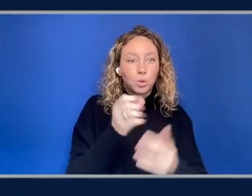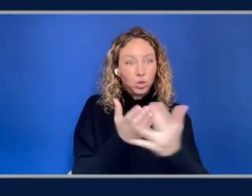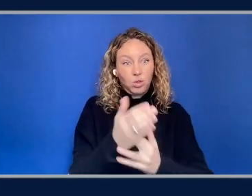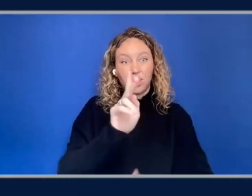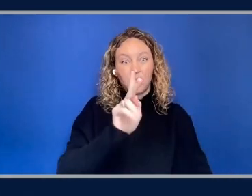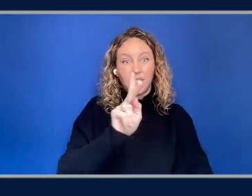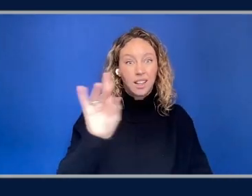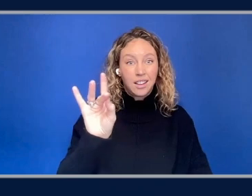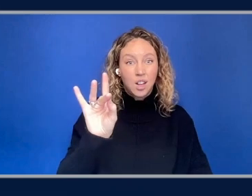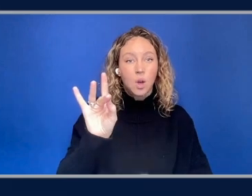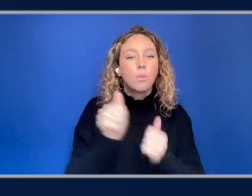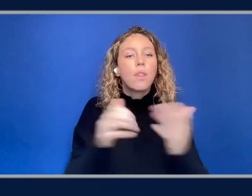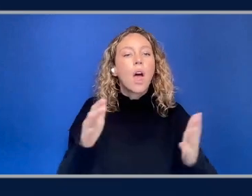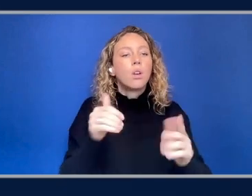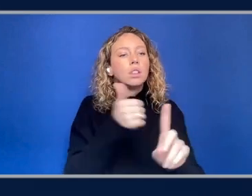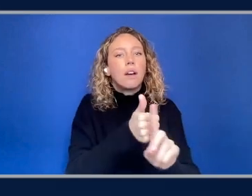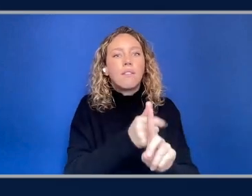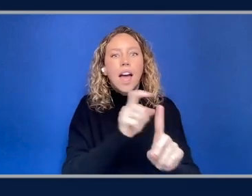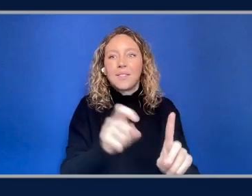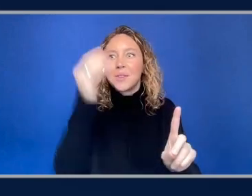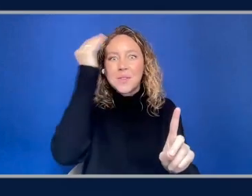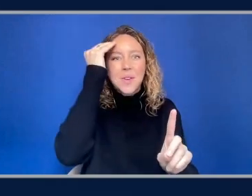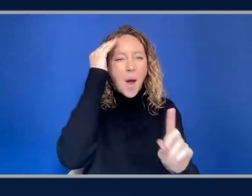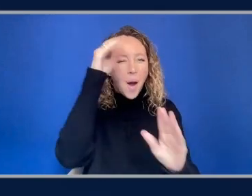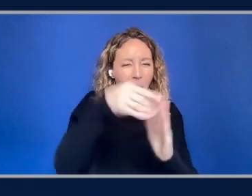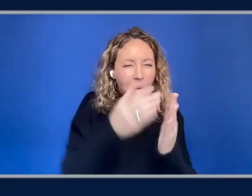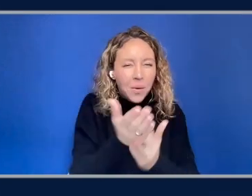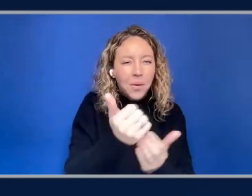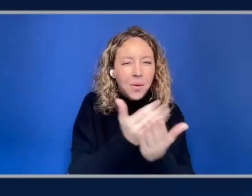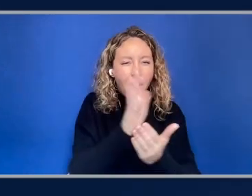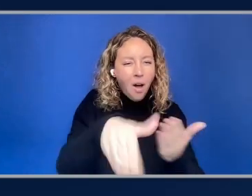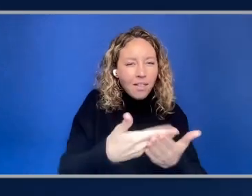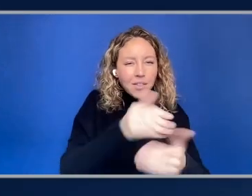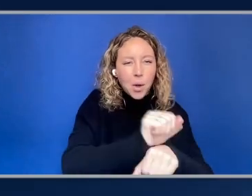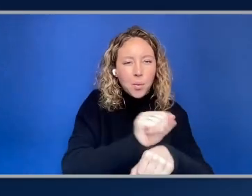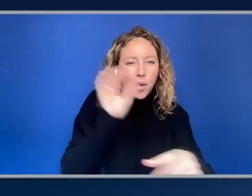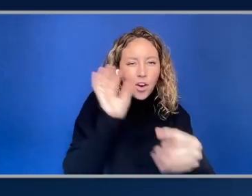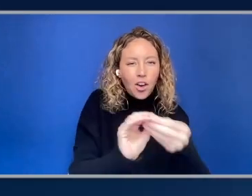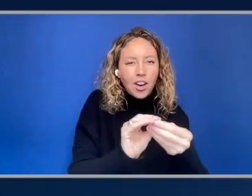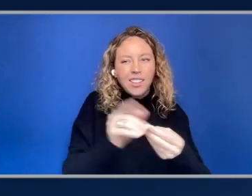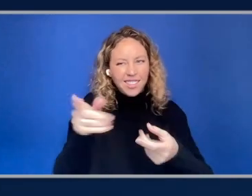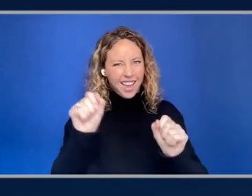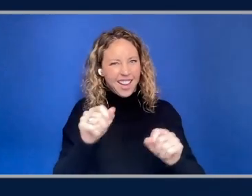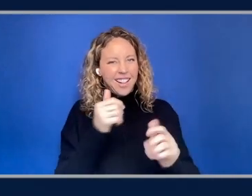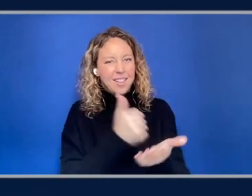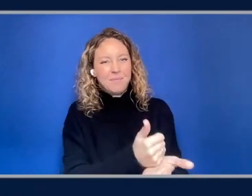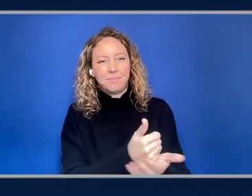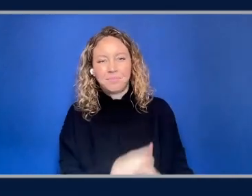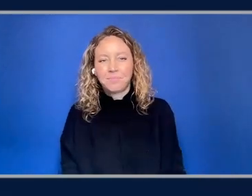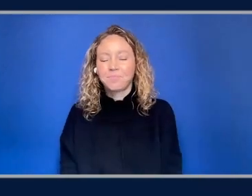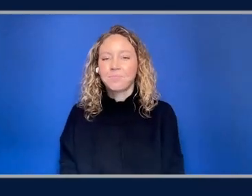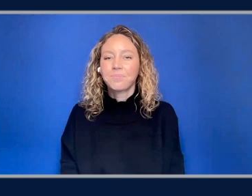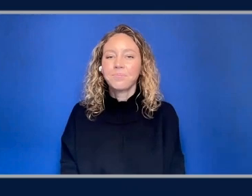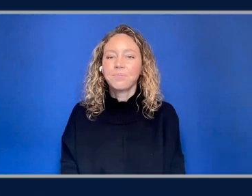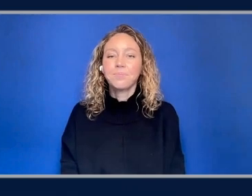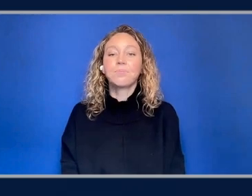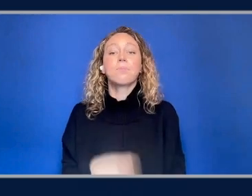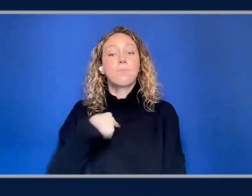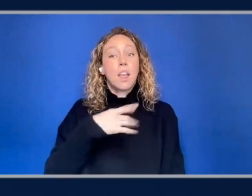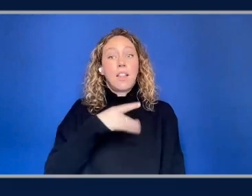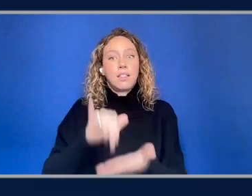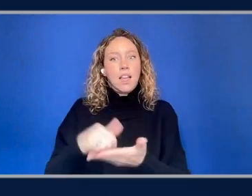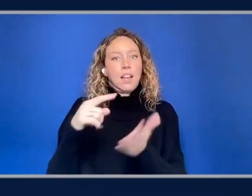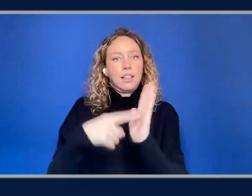necessarily be aware of all of what's, you know, all of the work that's been going on. Yeah. And I like this, that example, because so far